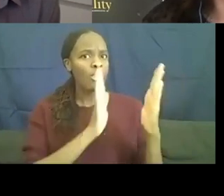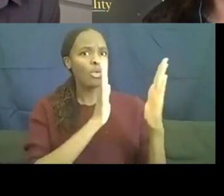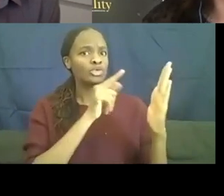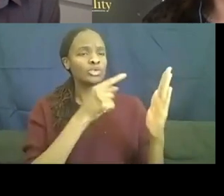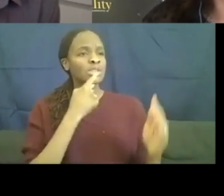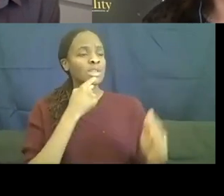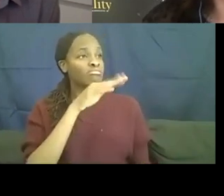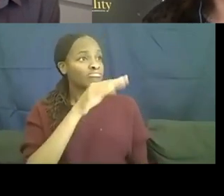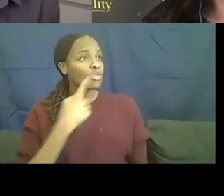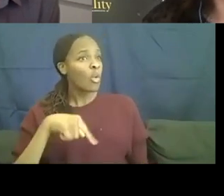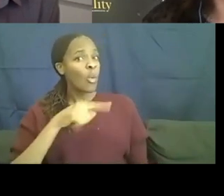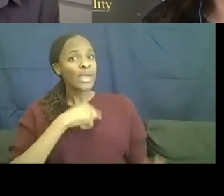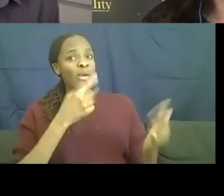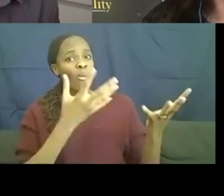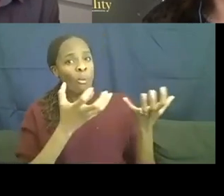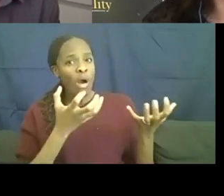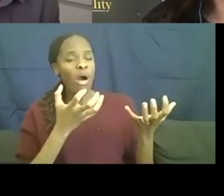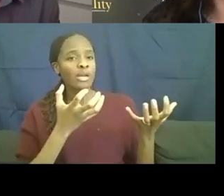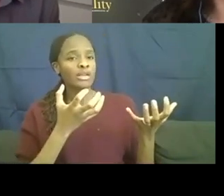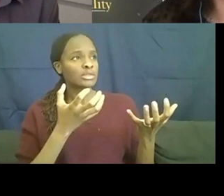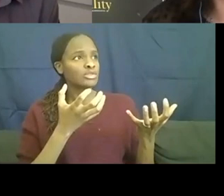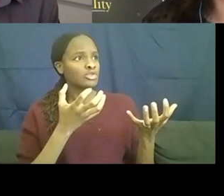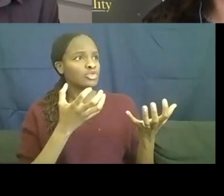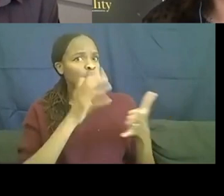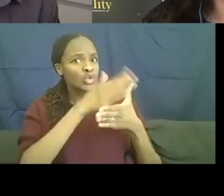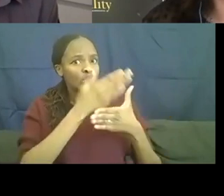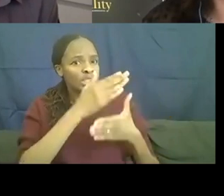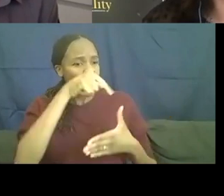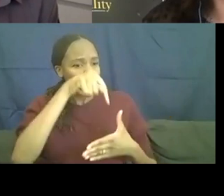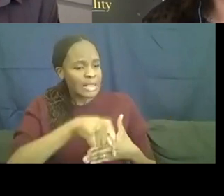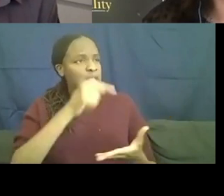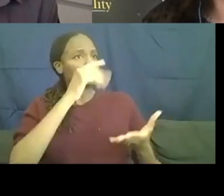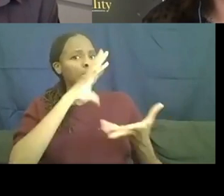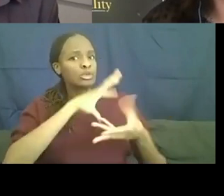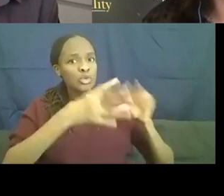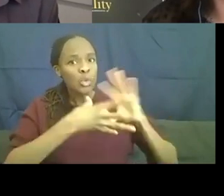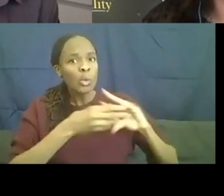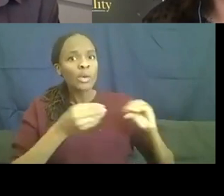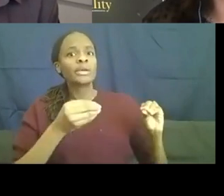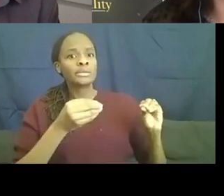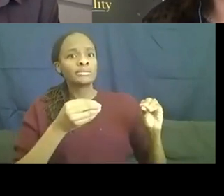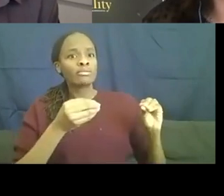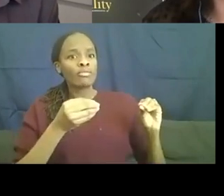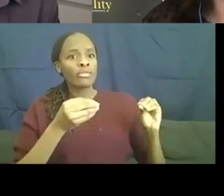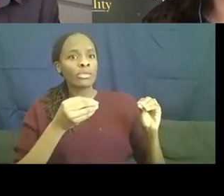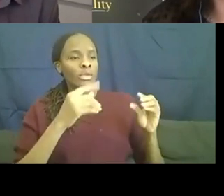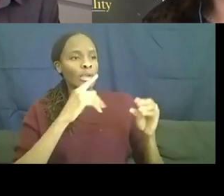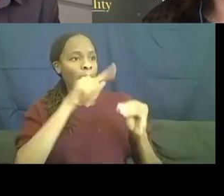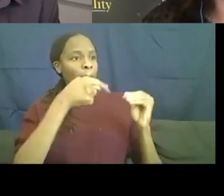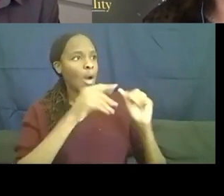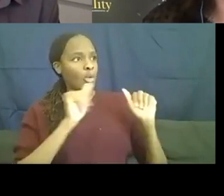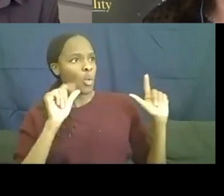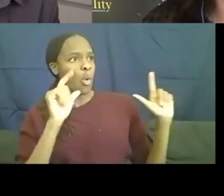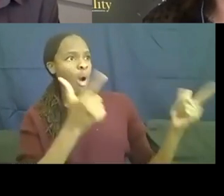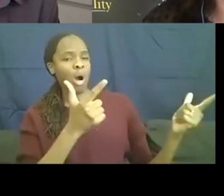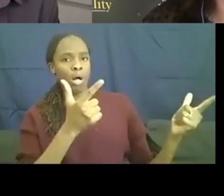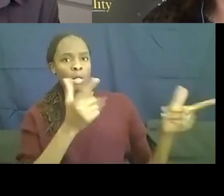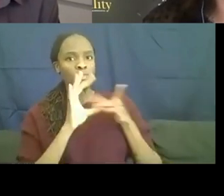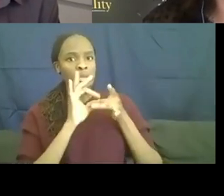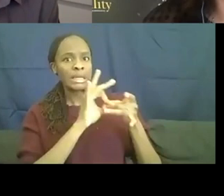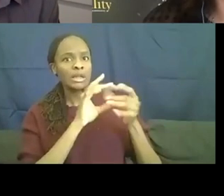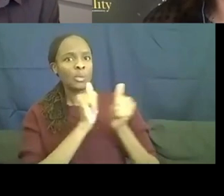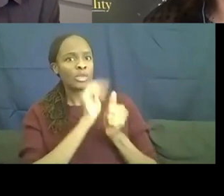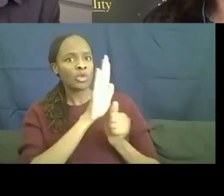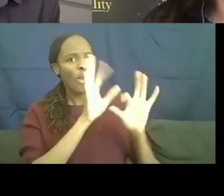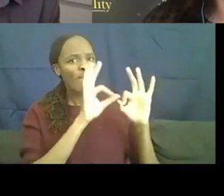want to tell this story of, of, of all of you and your families and what